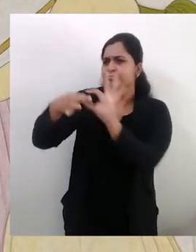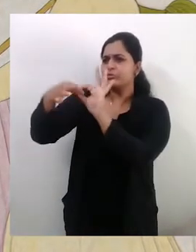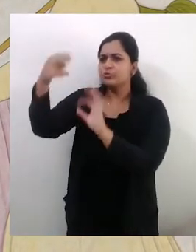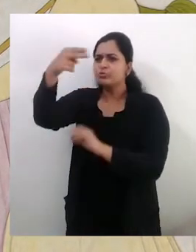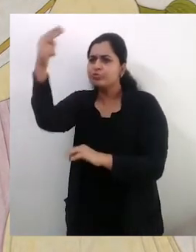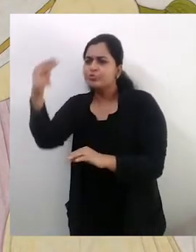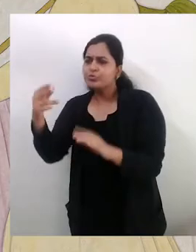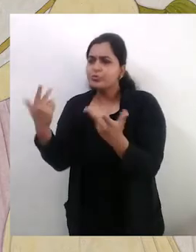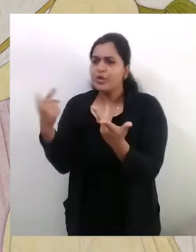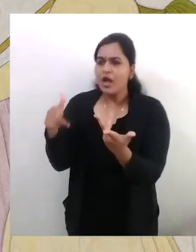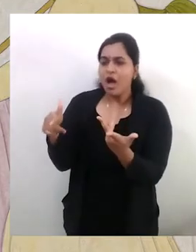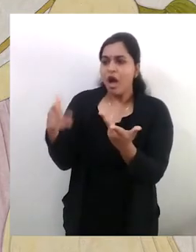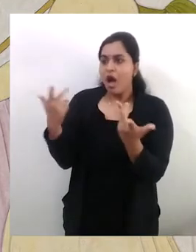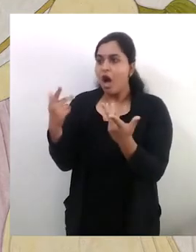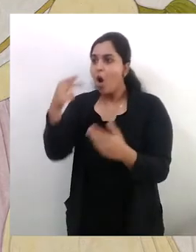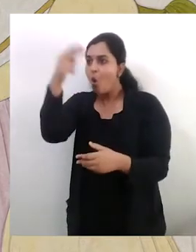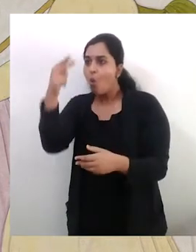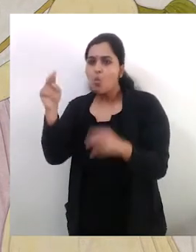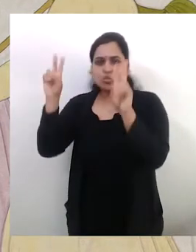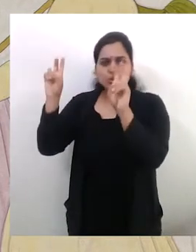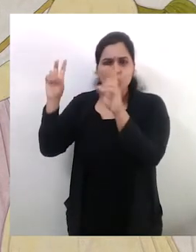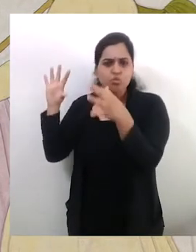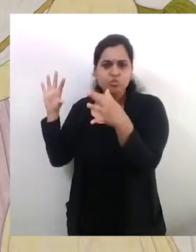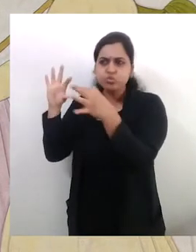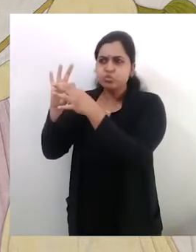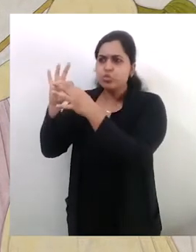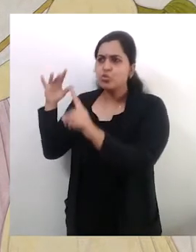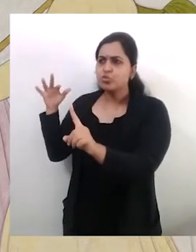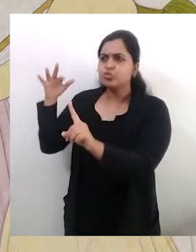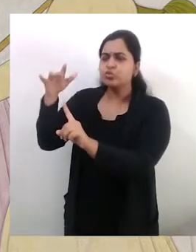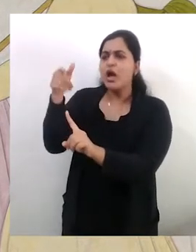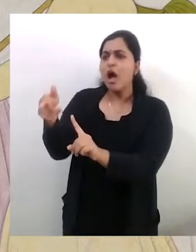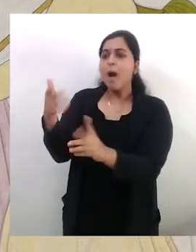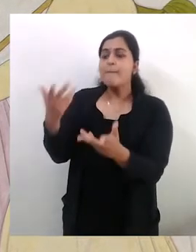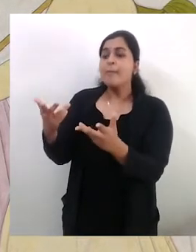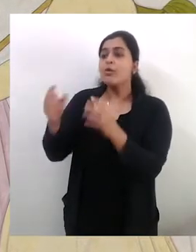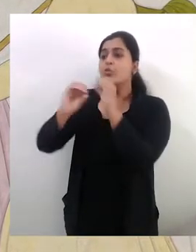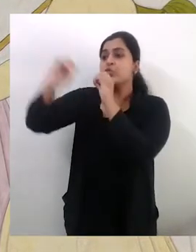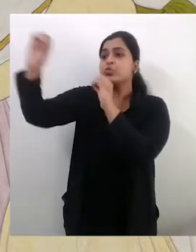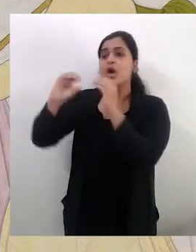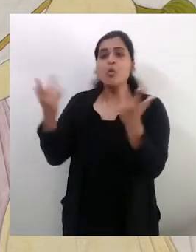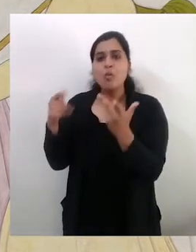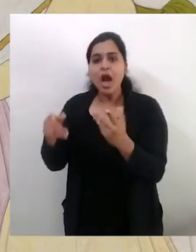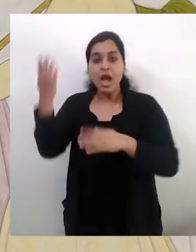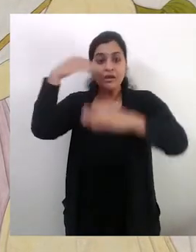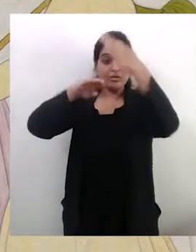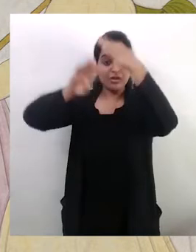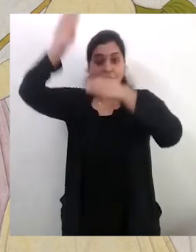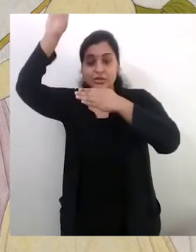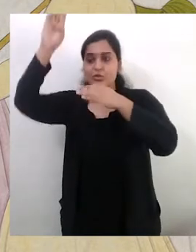sacred or secular overtones. It might represent a courtly performance for a ruler or else musicians